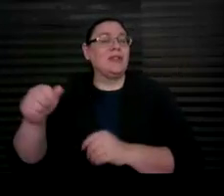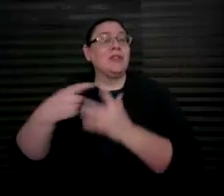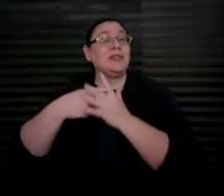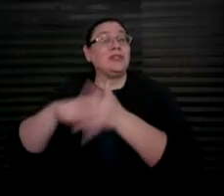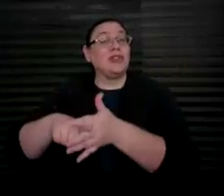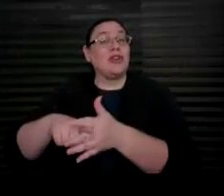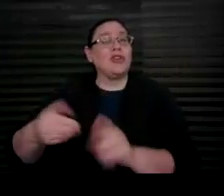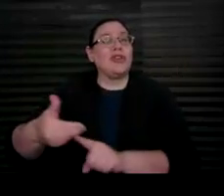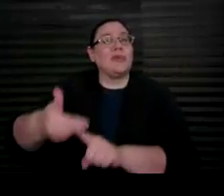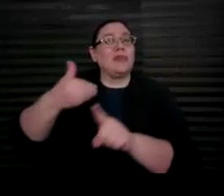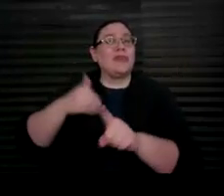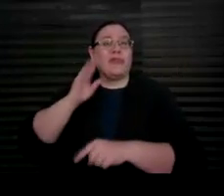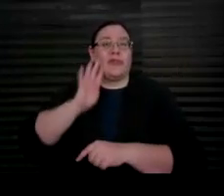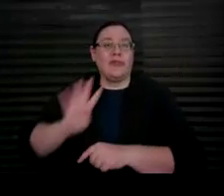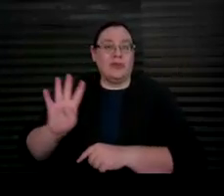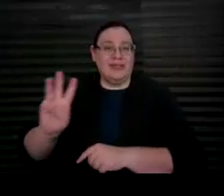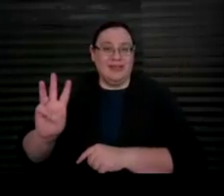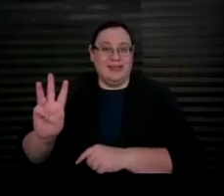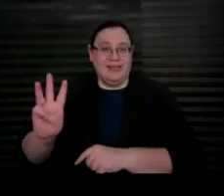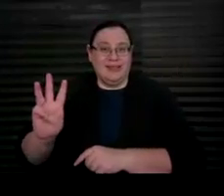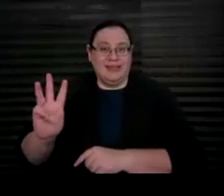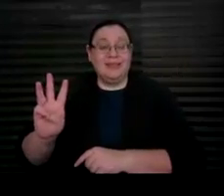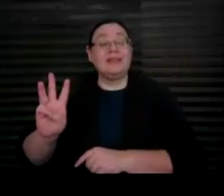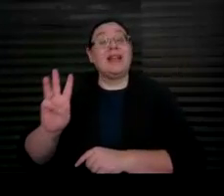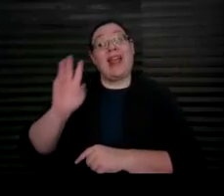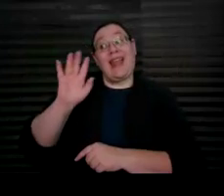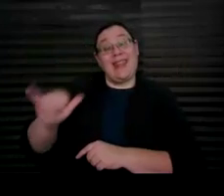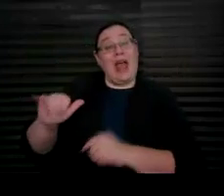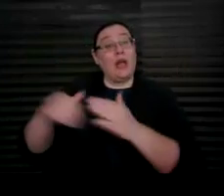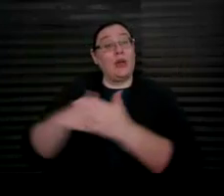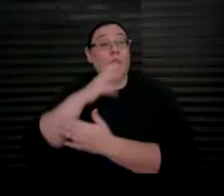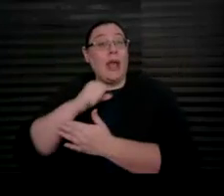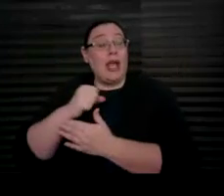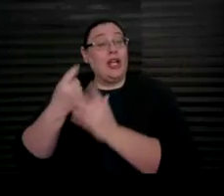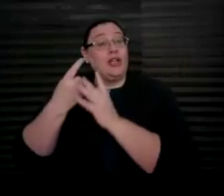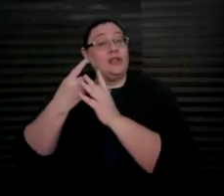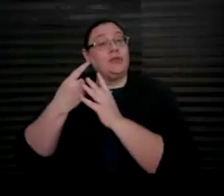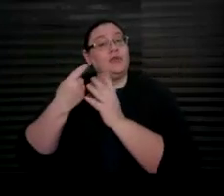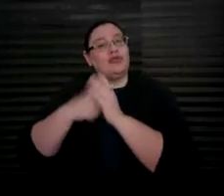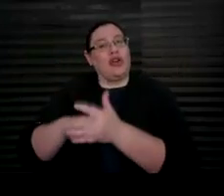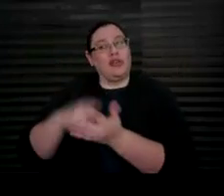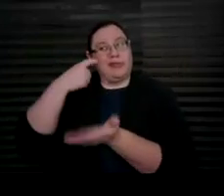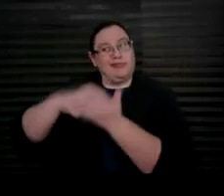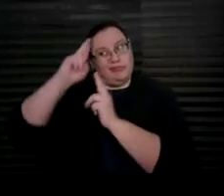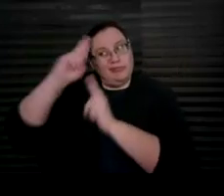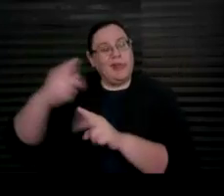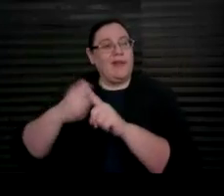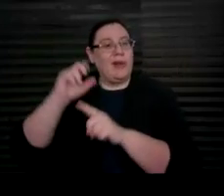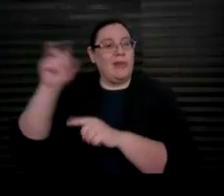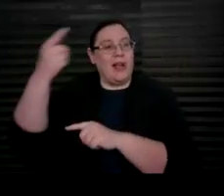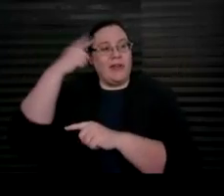age 46 and the effective date is 1-1-20-26.